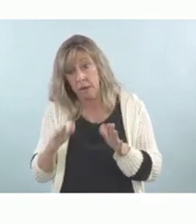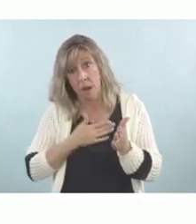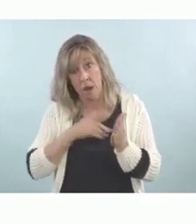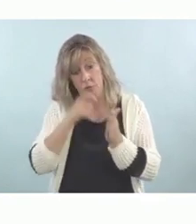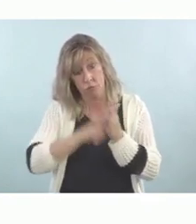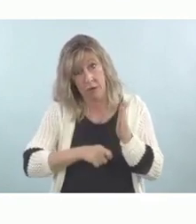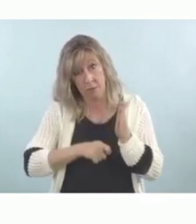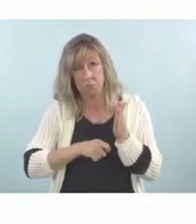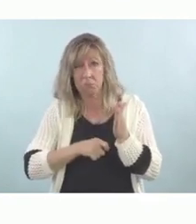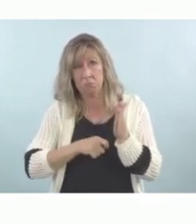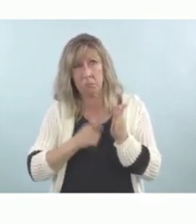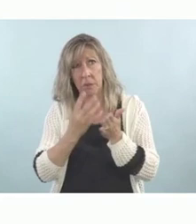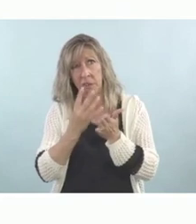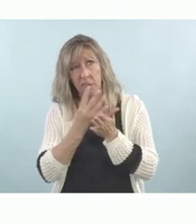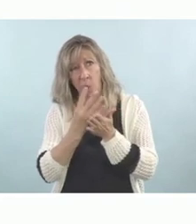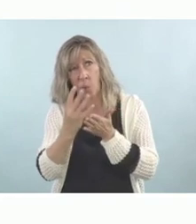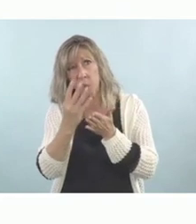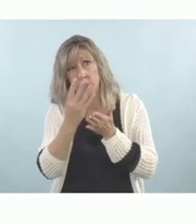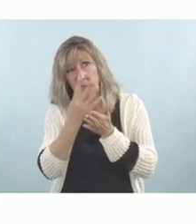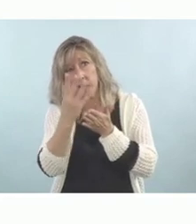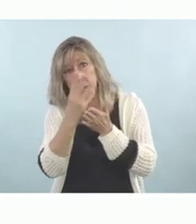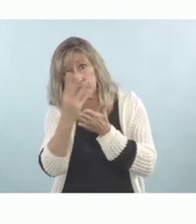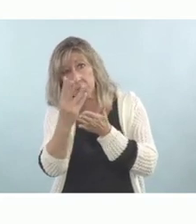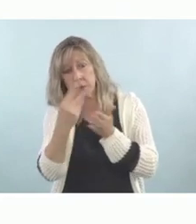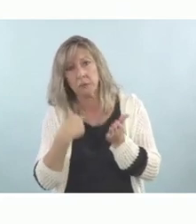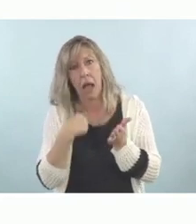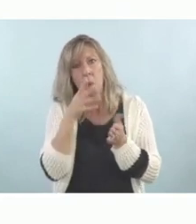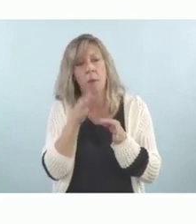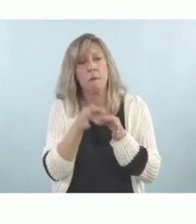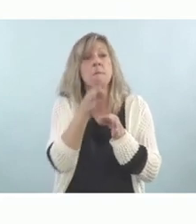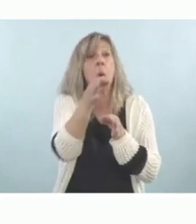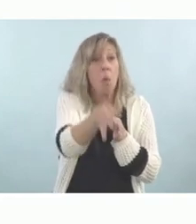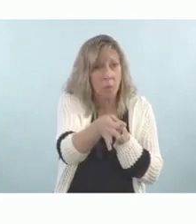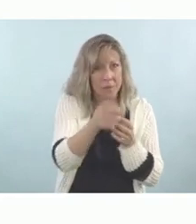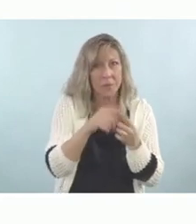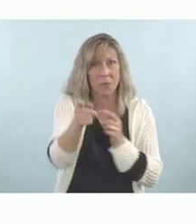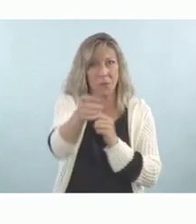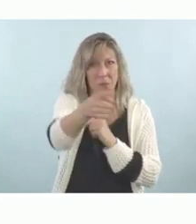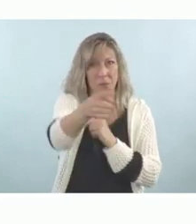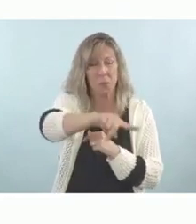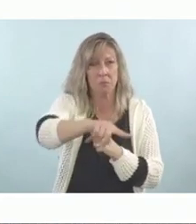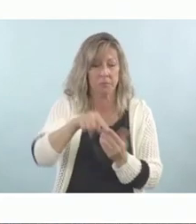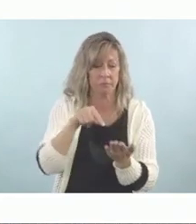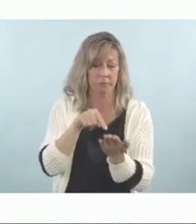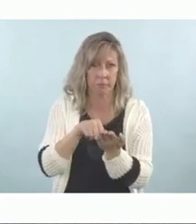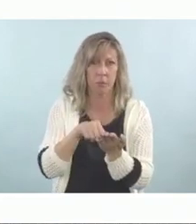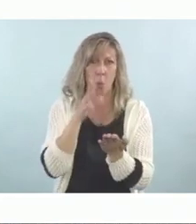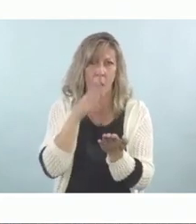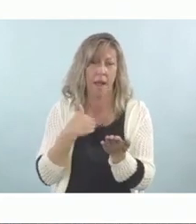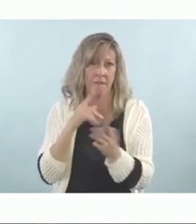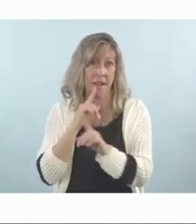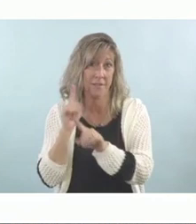I'll forward the manuscript on, and you guys, and I'll answer your question for sure.